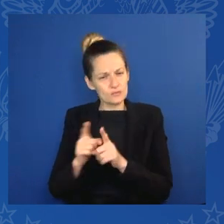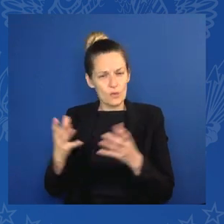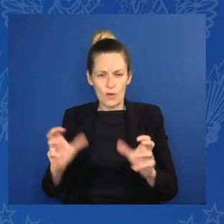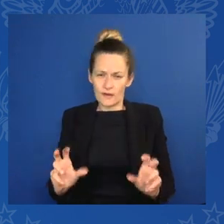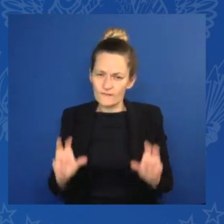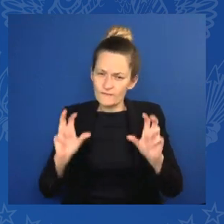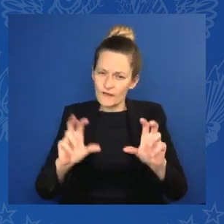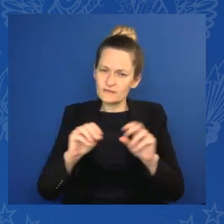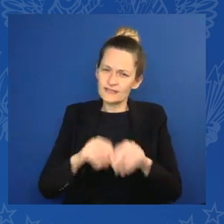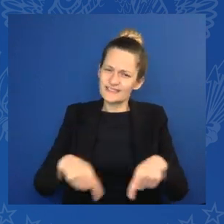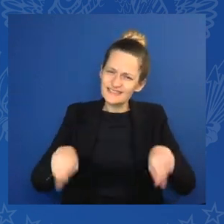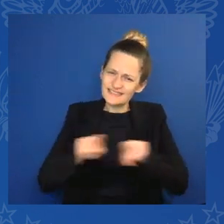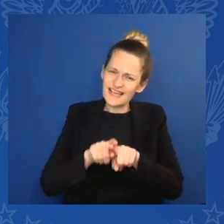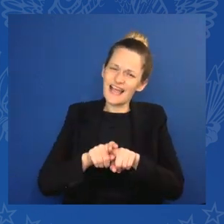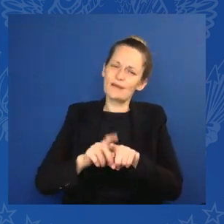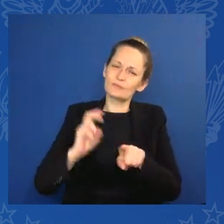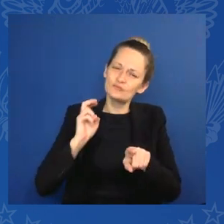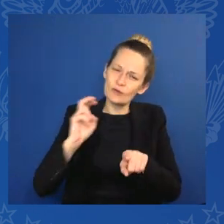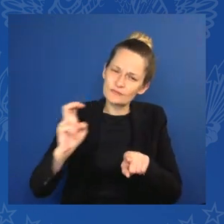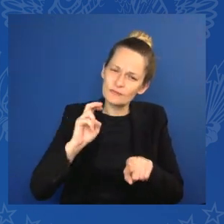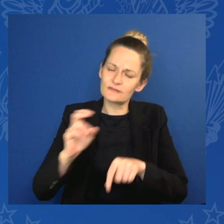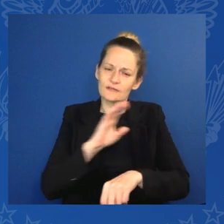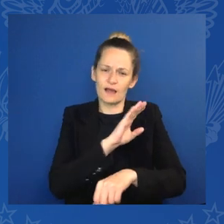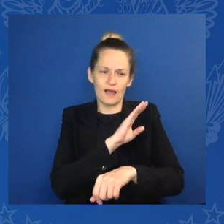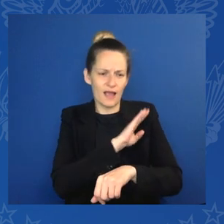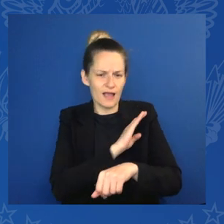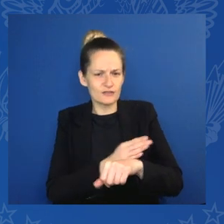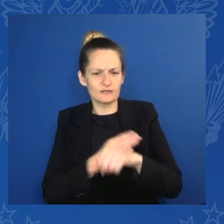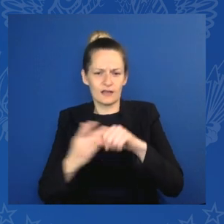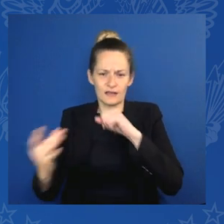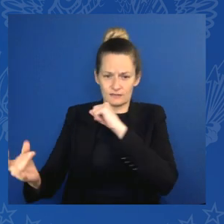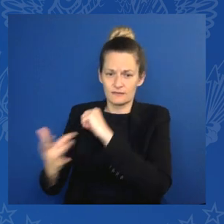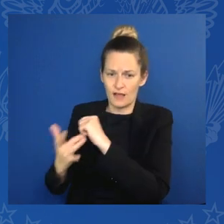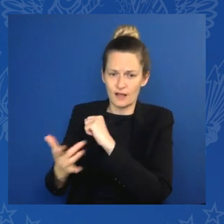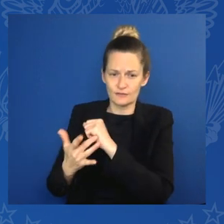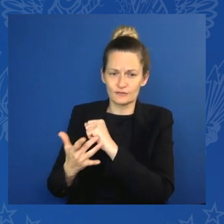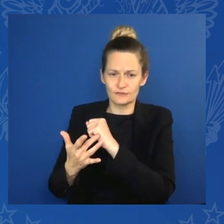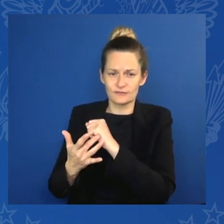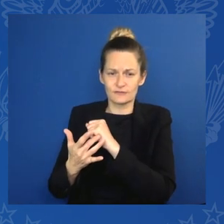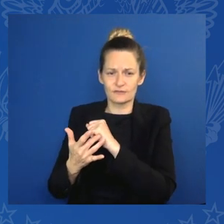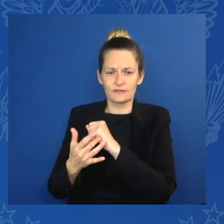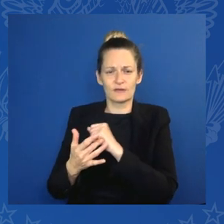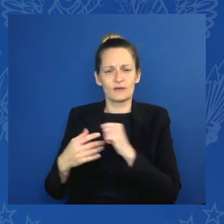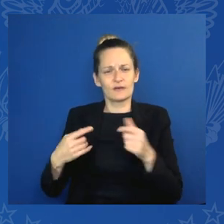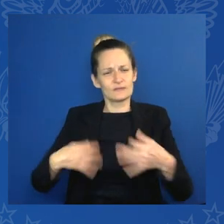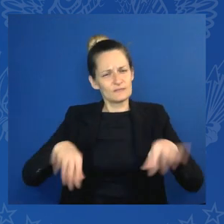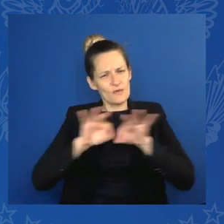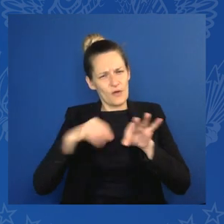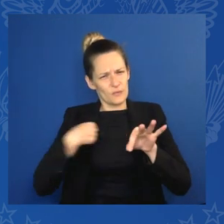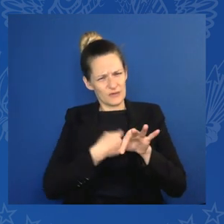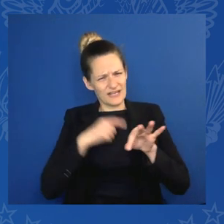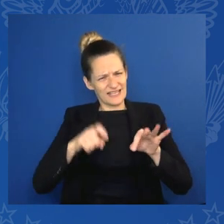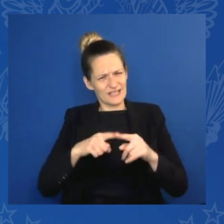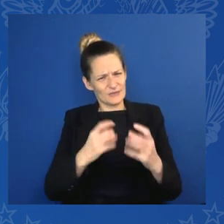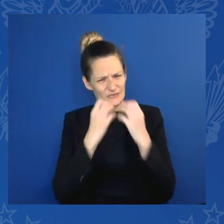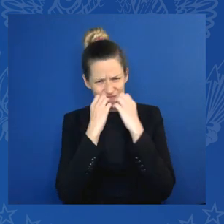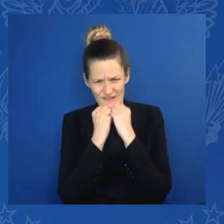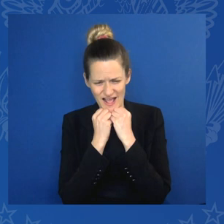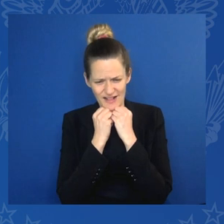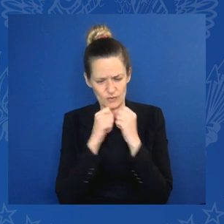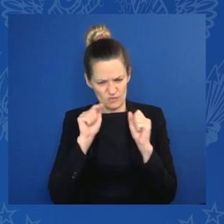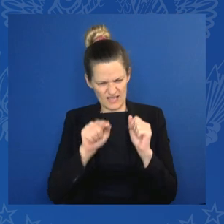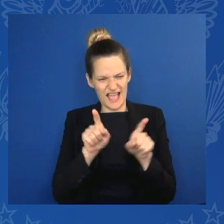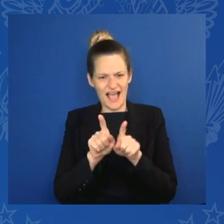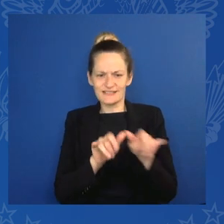In conclusion, we need values and standards, and that's why we are fully on board. I believe, I'm convinced, that the